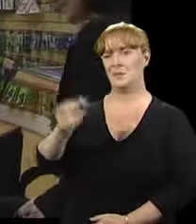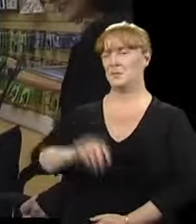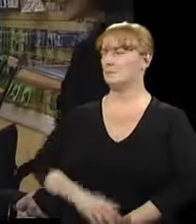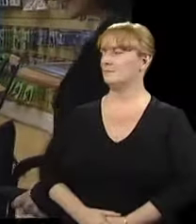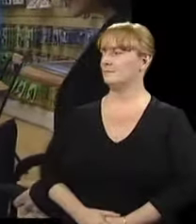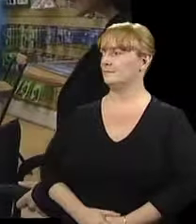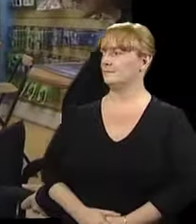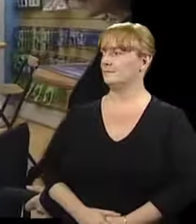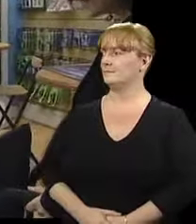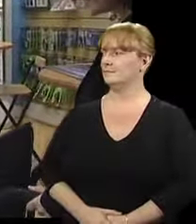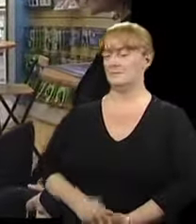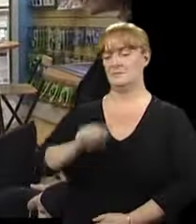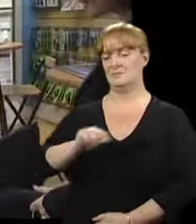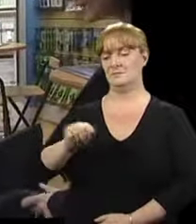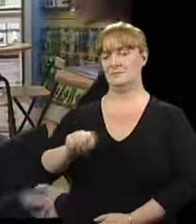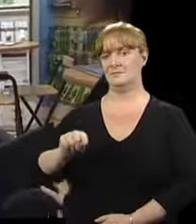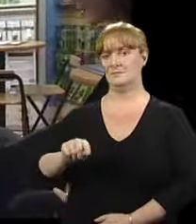Hello. Hello.